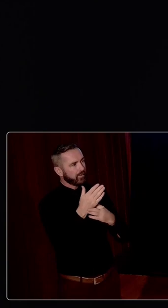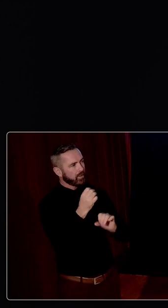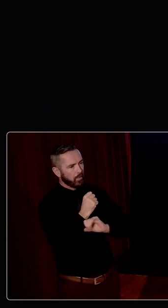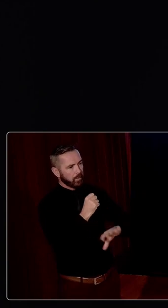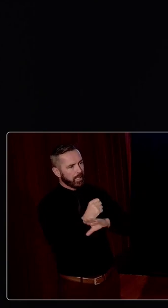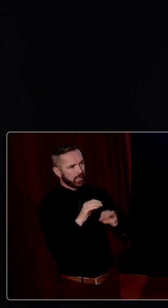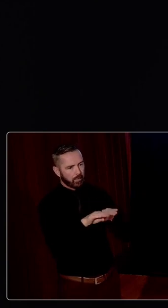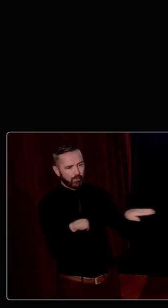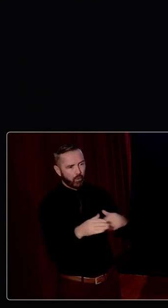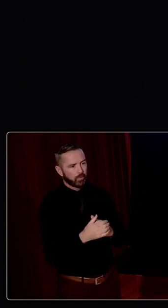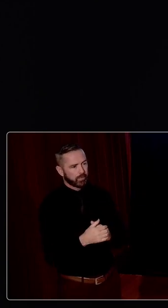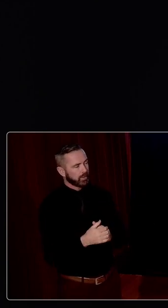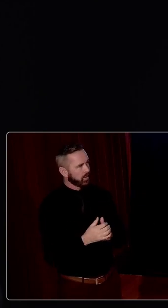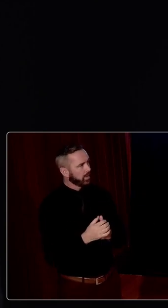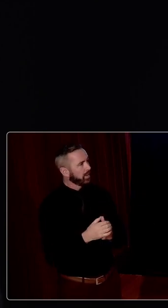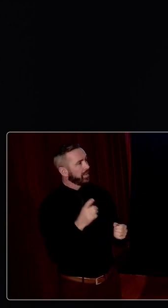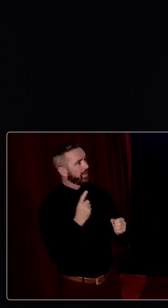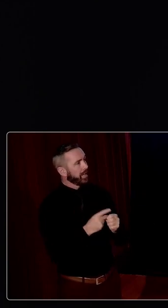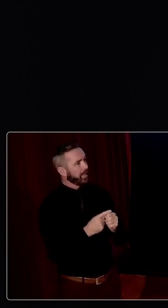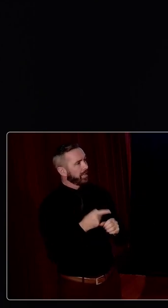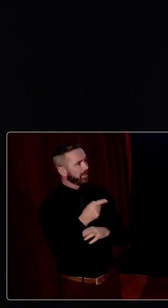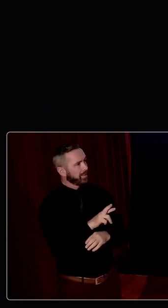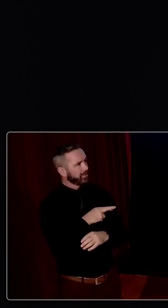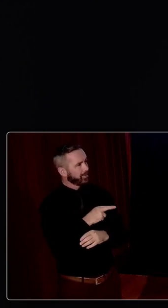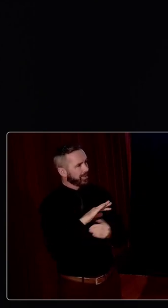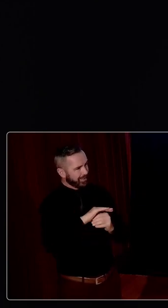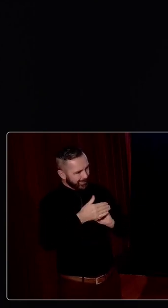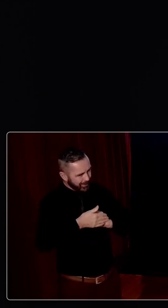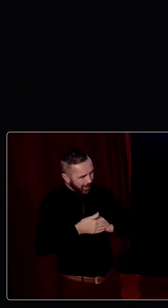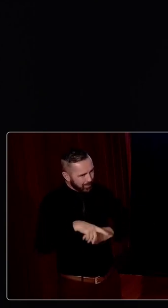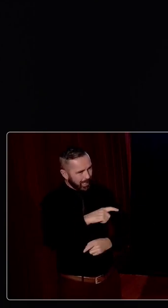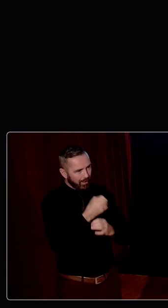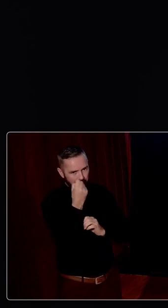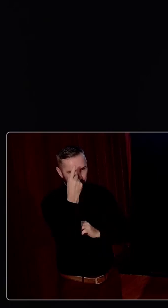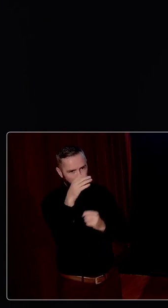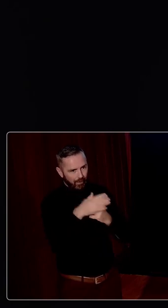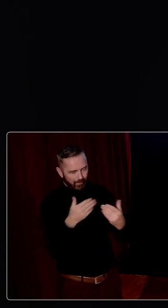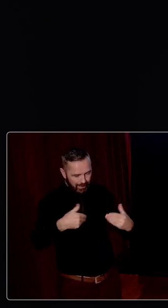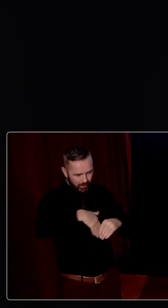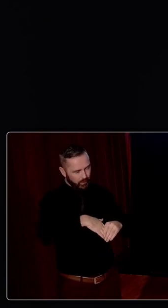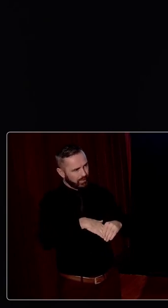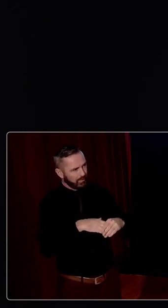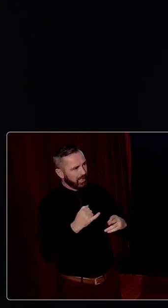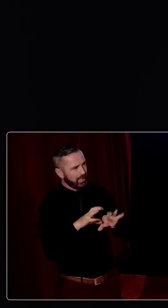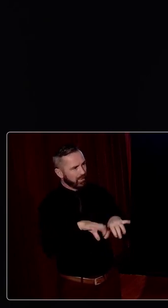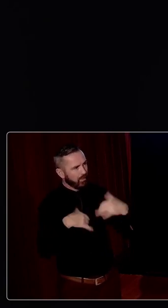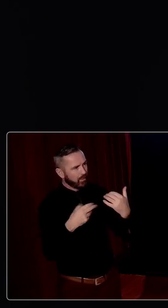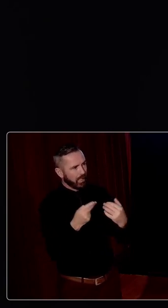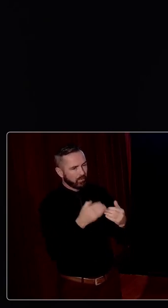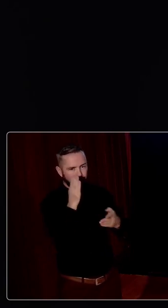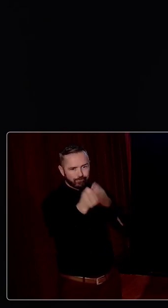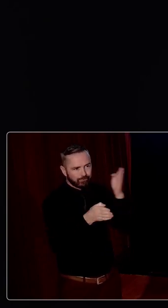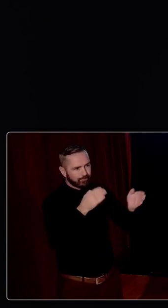multimedia platforms at RTE. And again, this has really shaped our spirit of inclusivity within the conference that we can